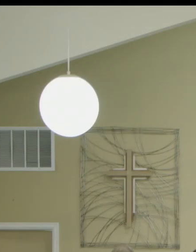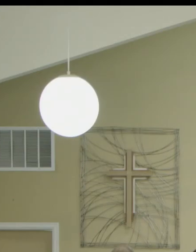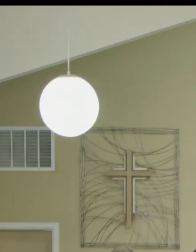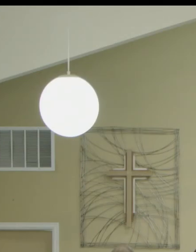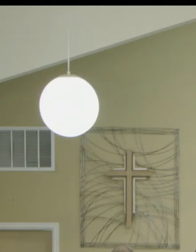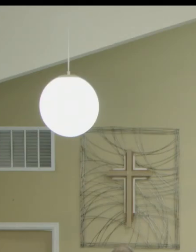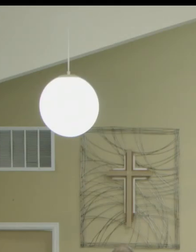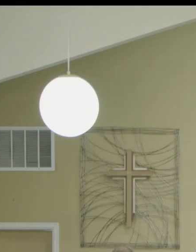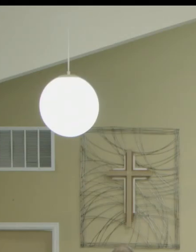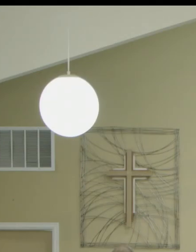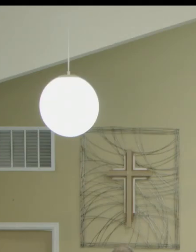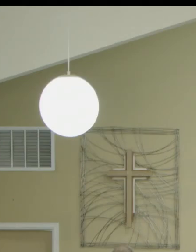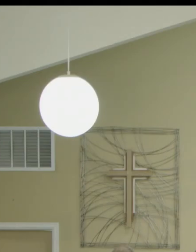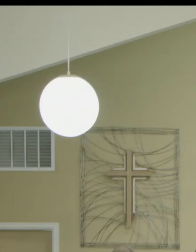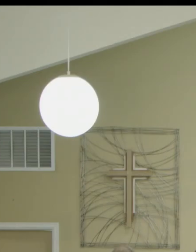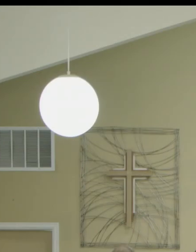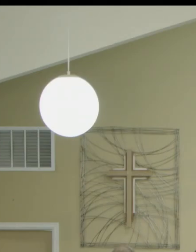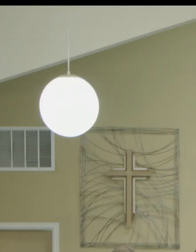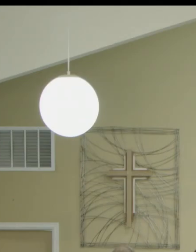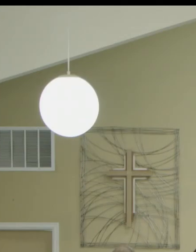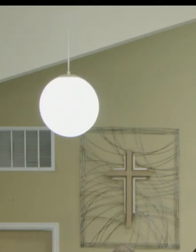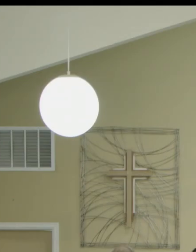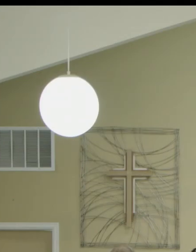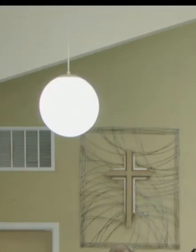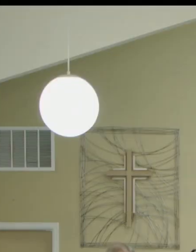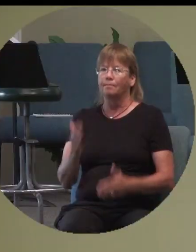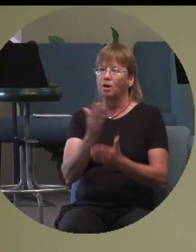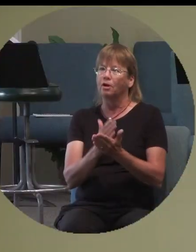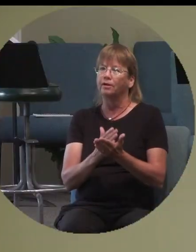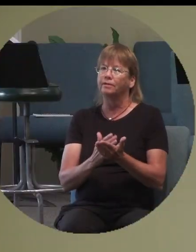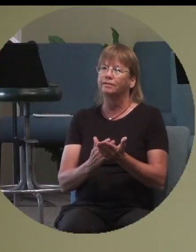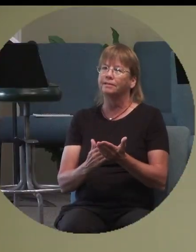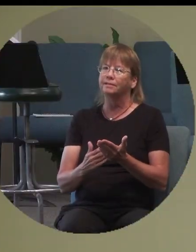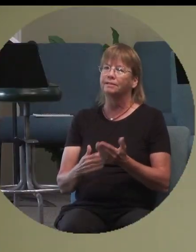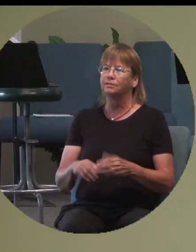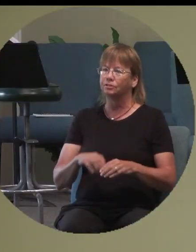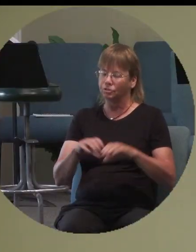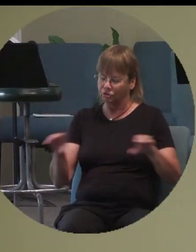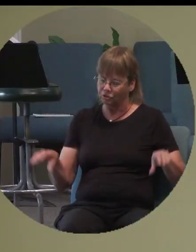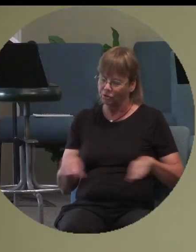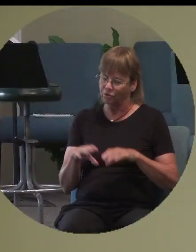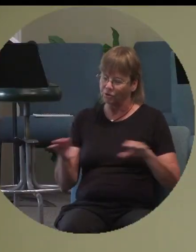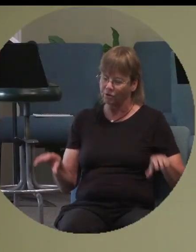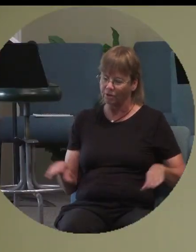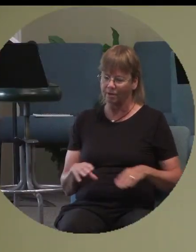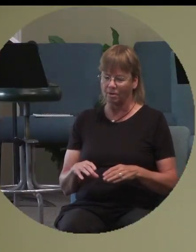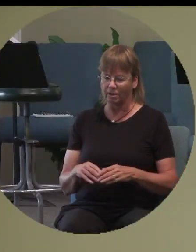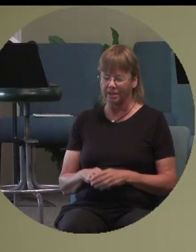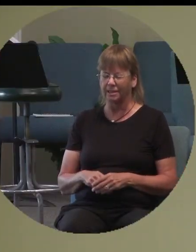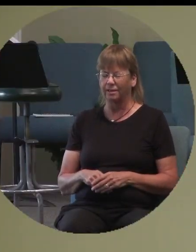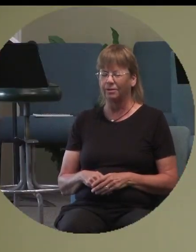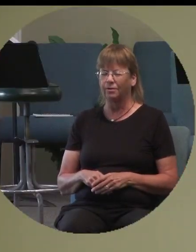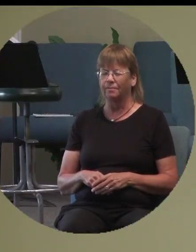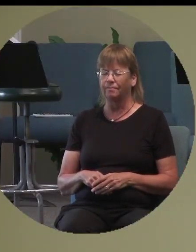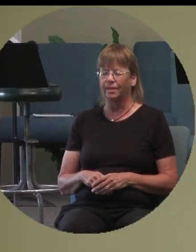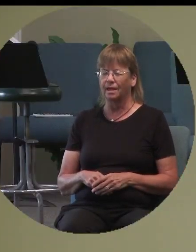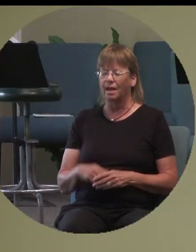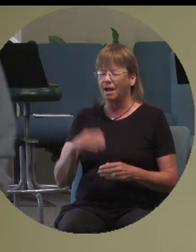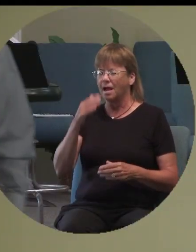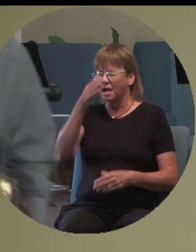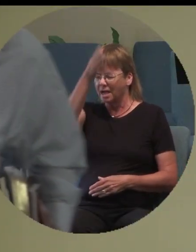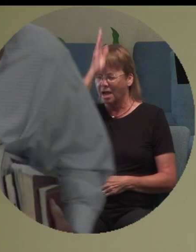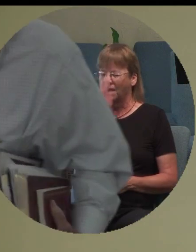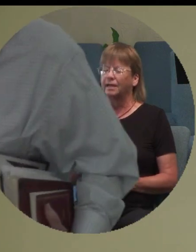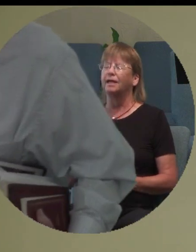walk with you. In your name we pray. Amen. God, again, I come before your throne. God, I ask that you